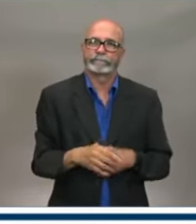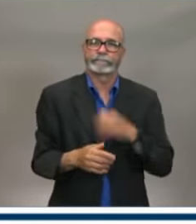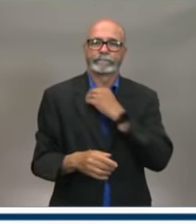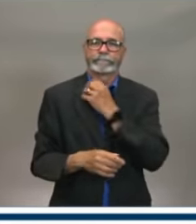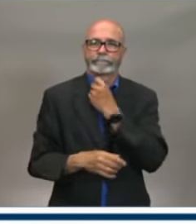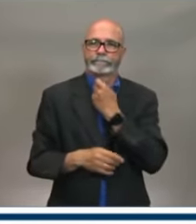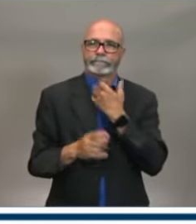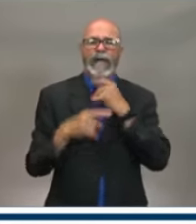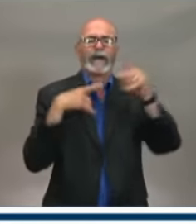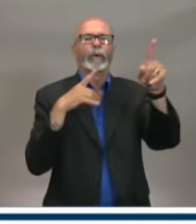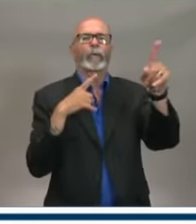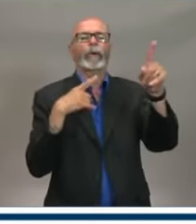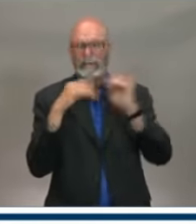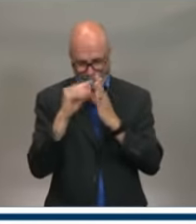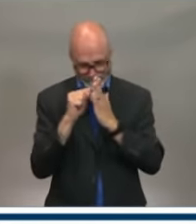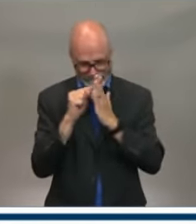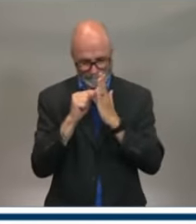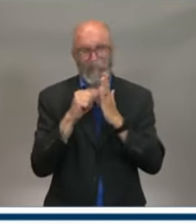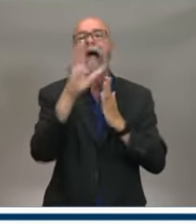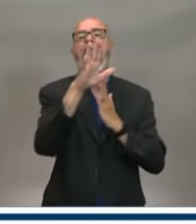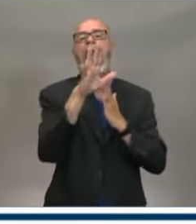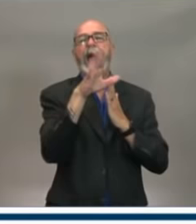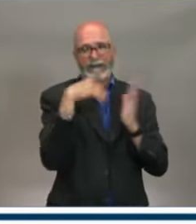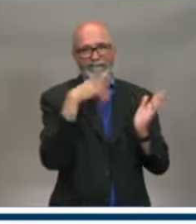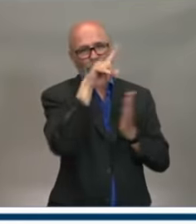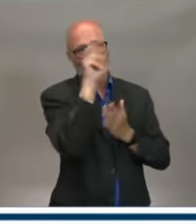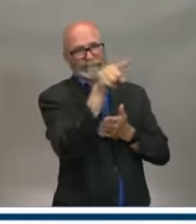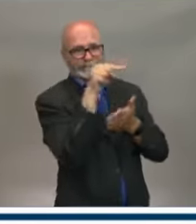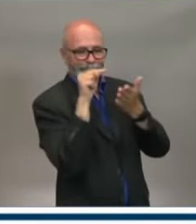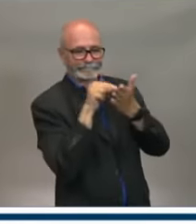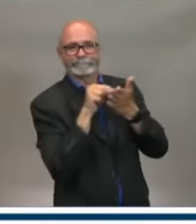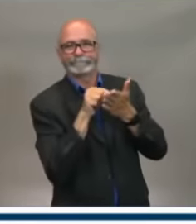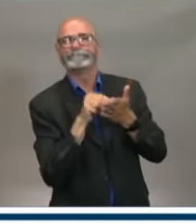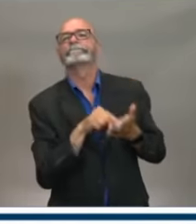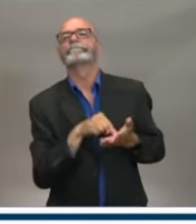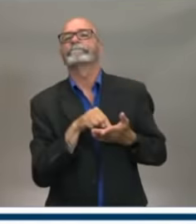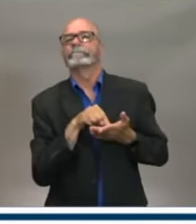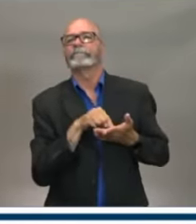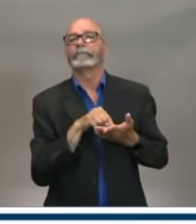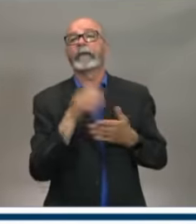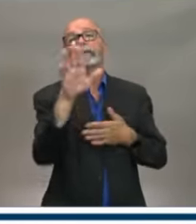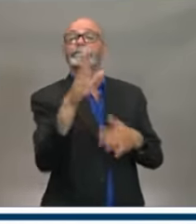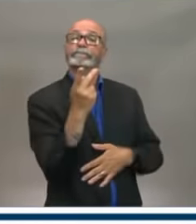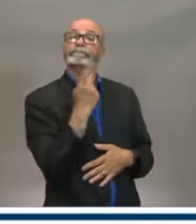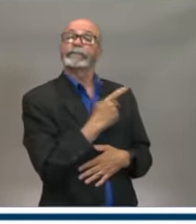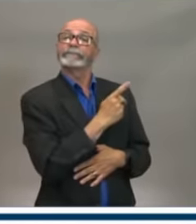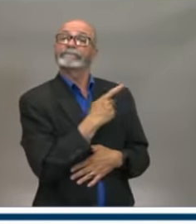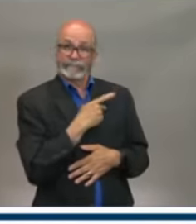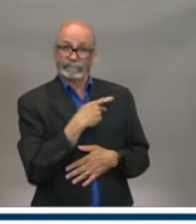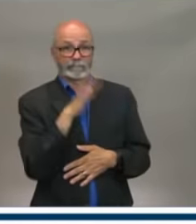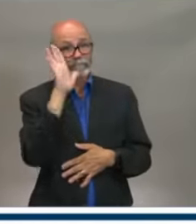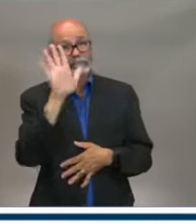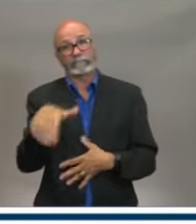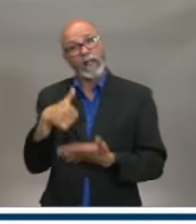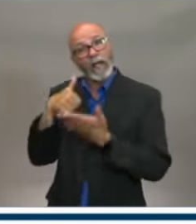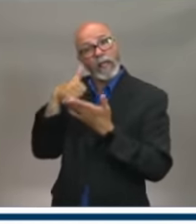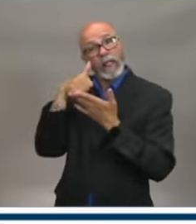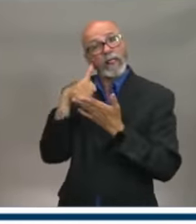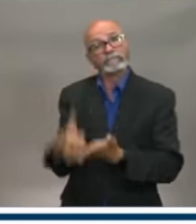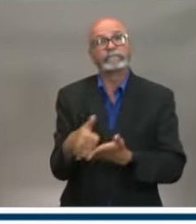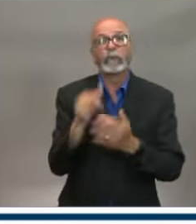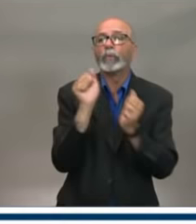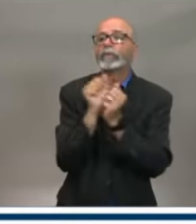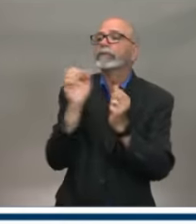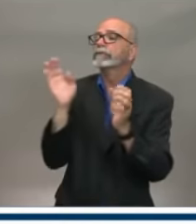it here. Sorry. I'm wondering how the province could help more small businesses like restaurants